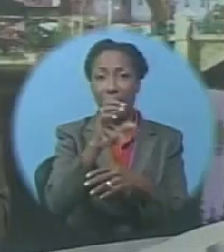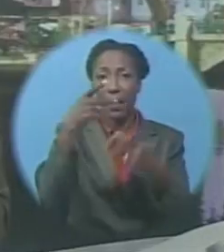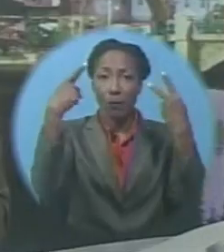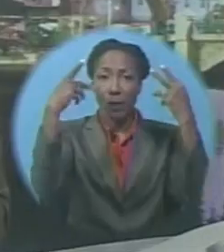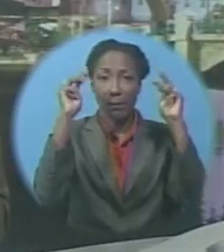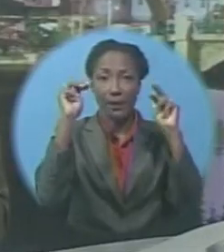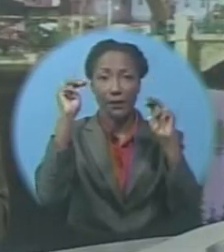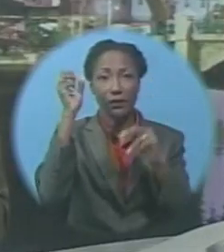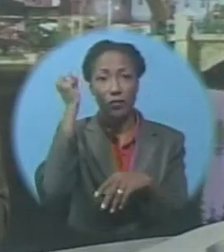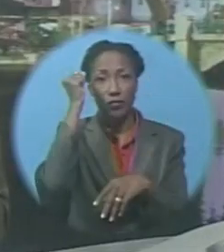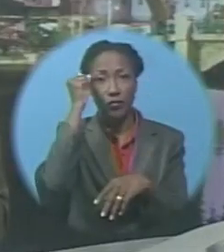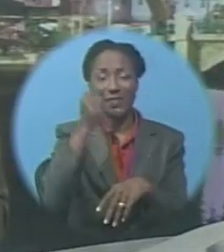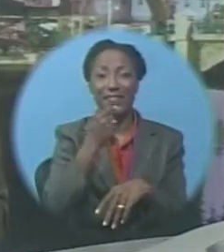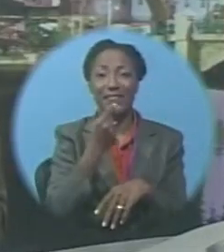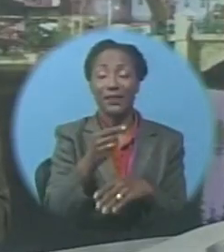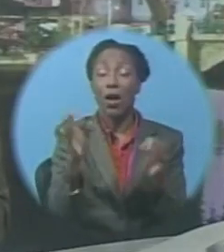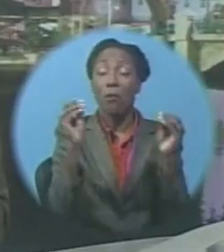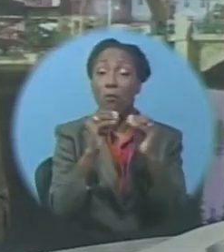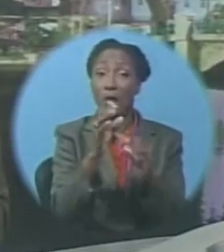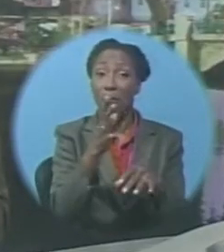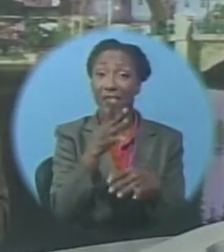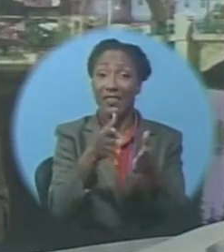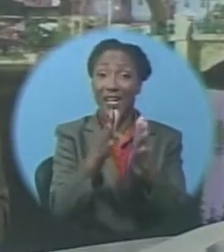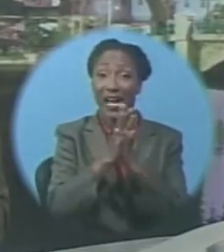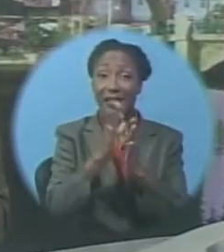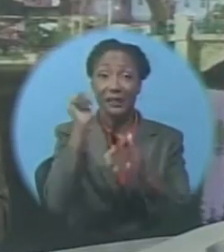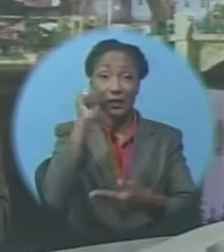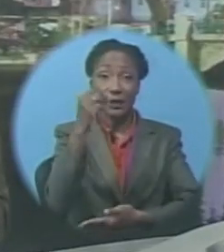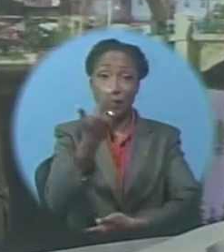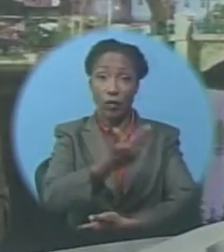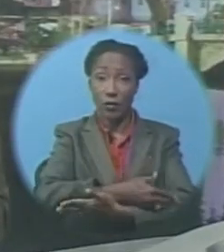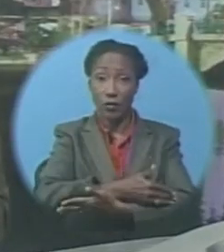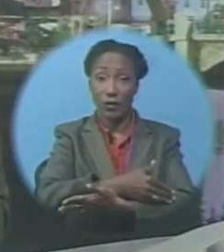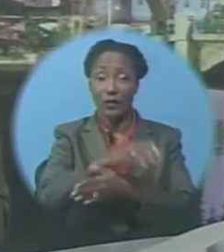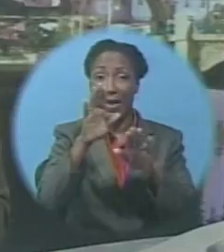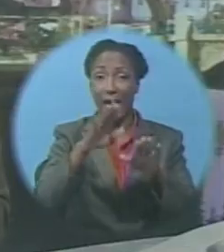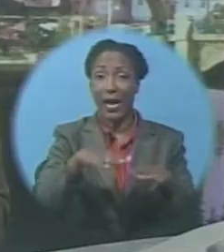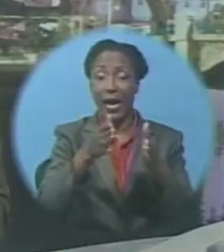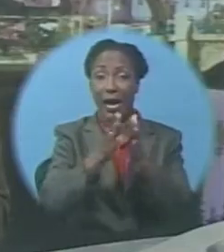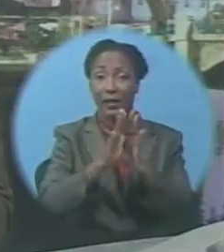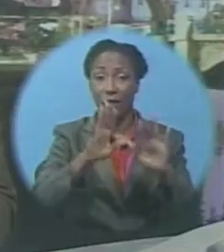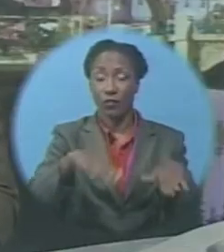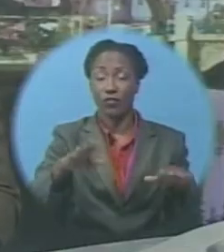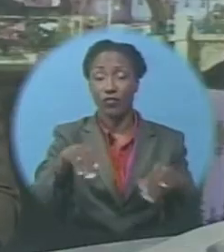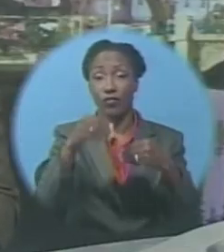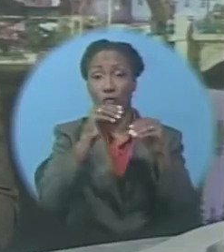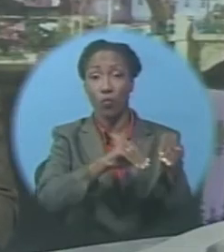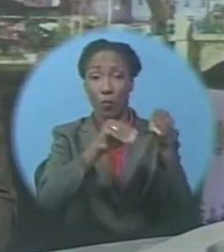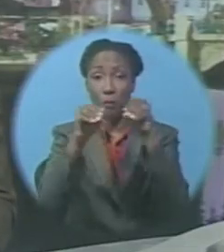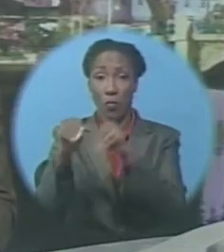mothers are now asking their daughters, who have children of their own, to move out of their homes.